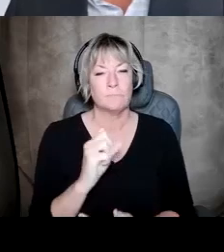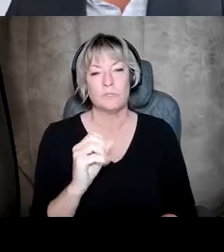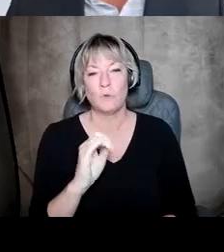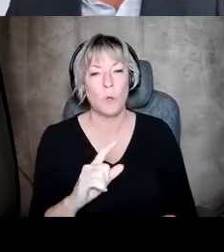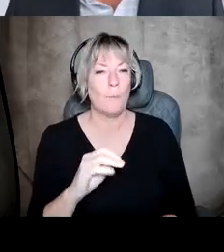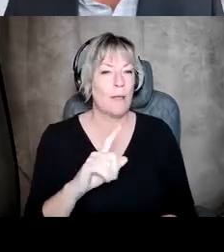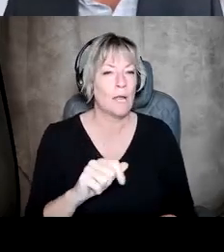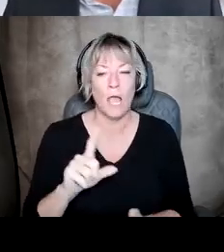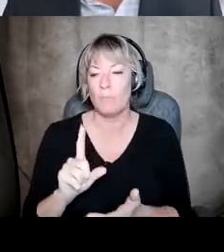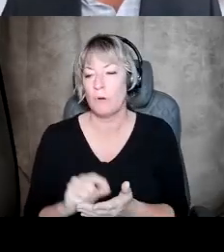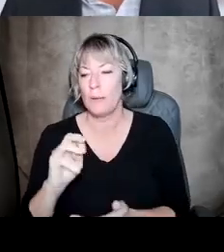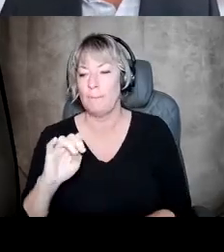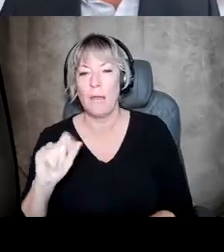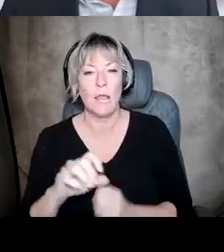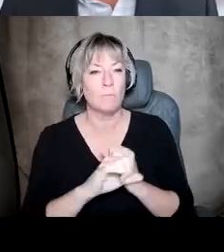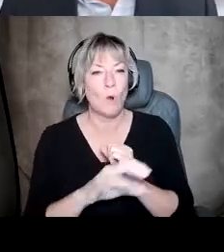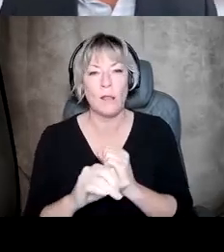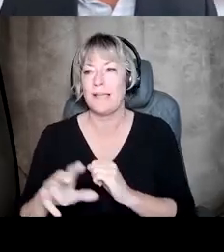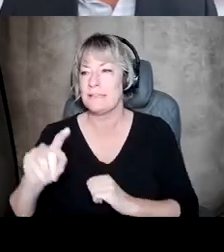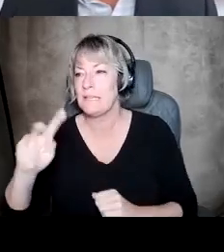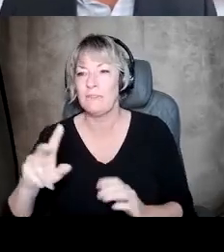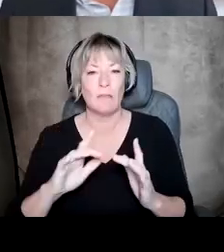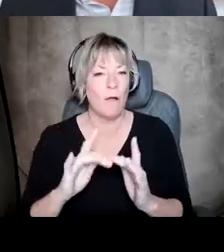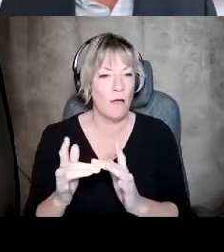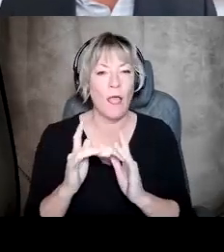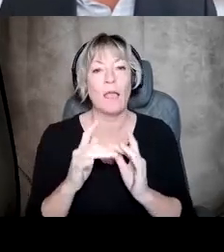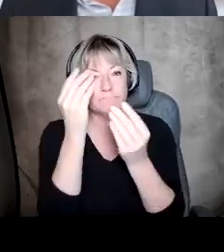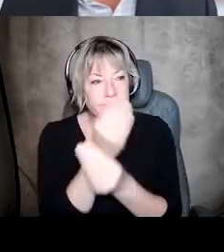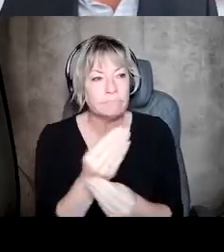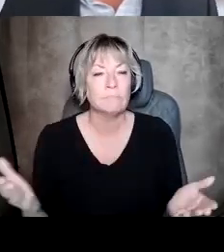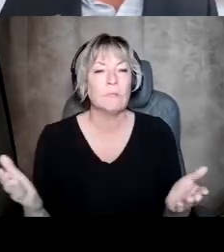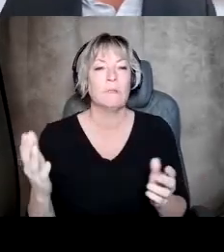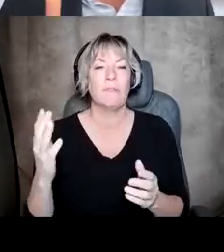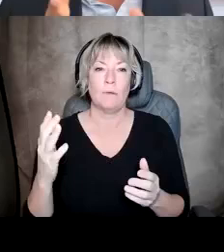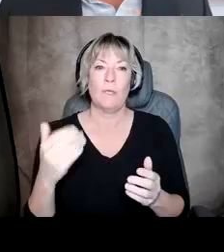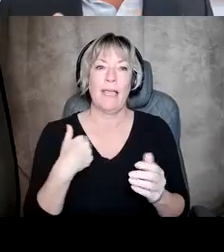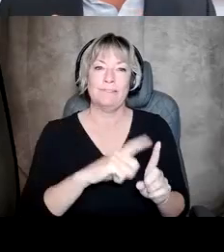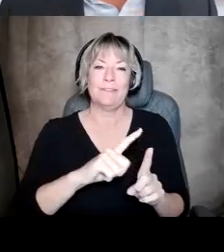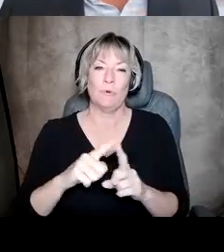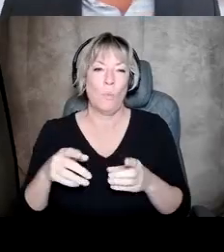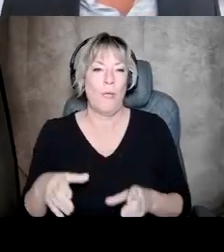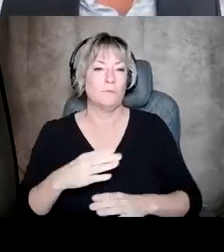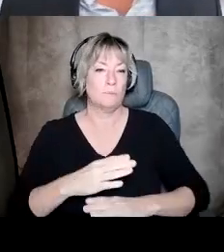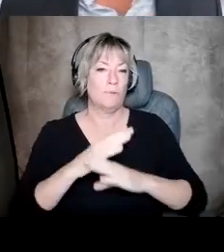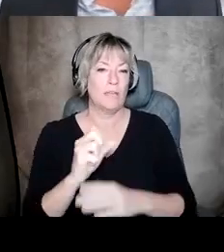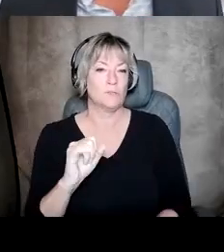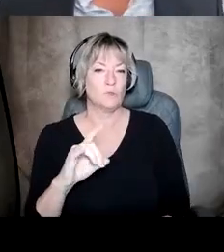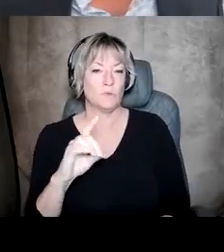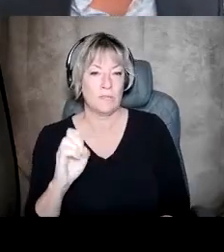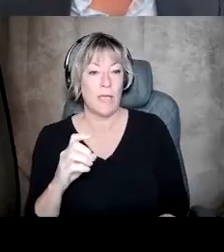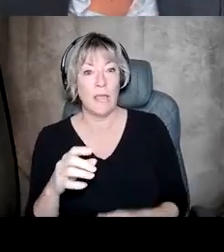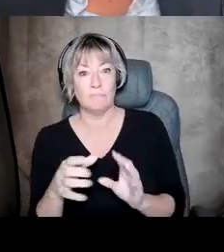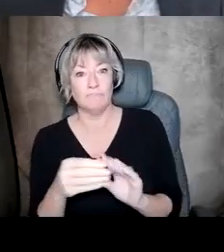print media broadcasts, and online media to let people know that there are ways that we're preventing suicide, and tell them what you're doing and what we're all doing